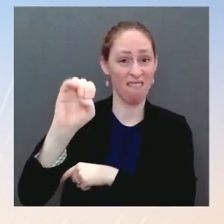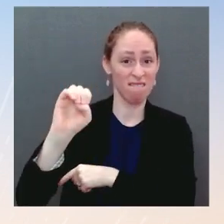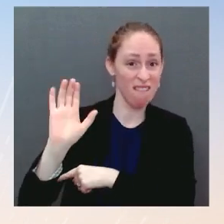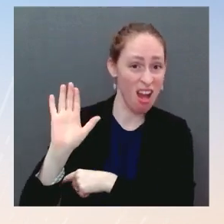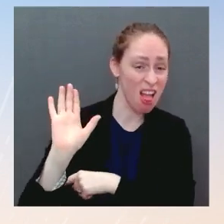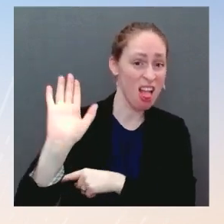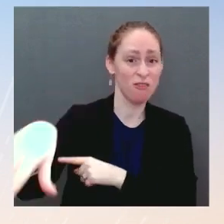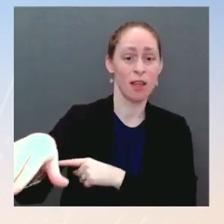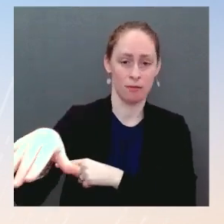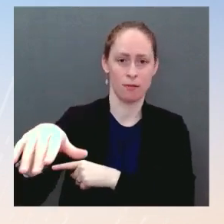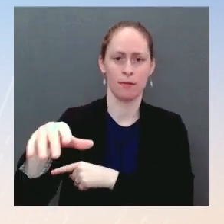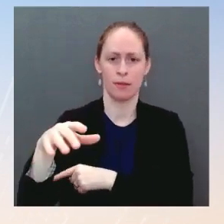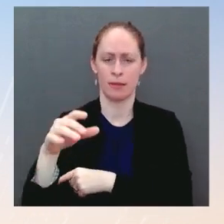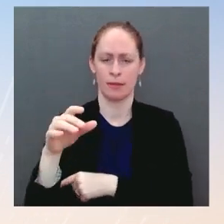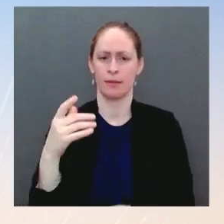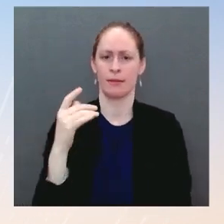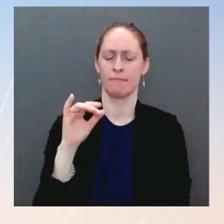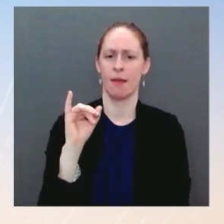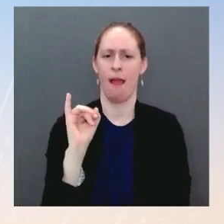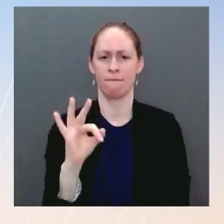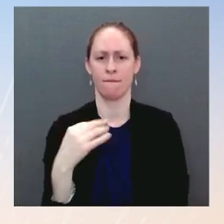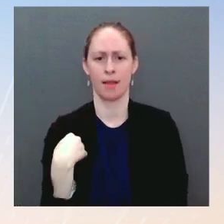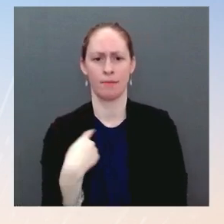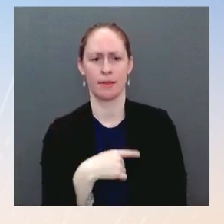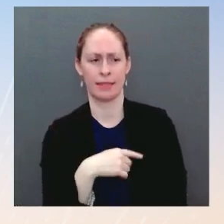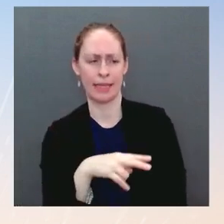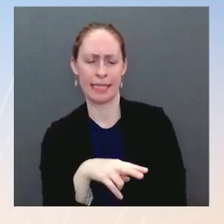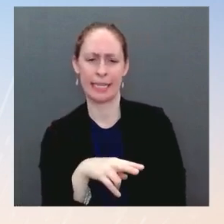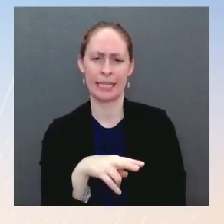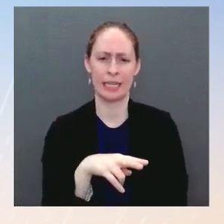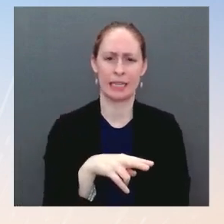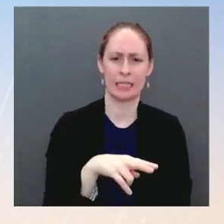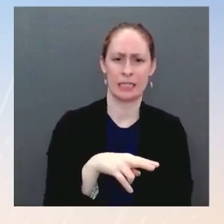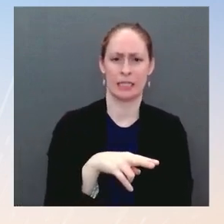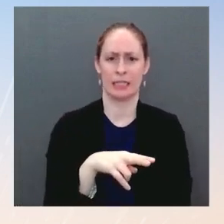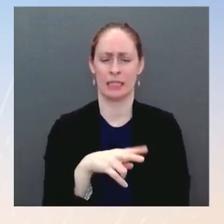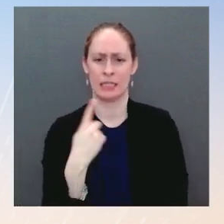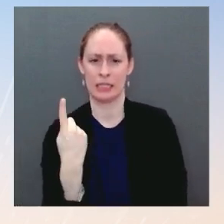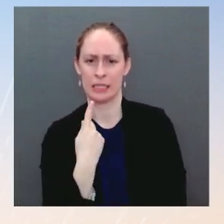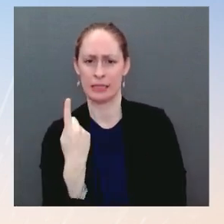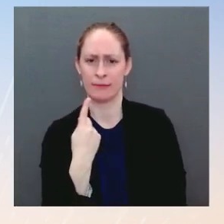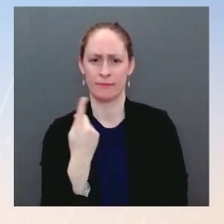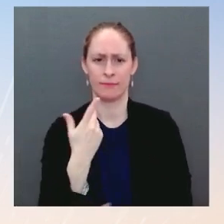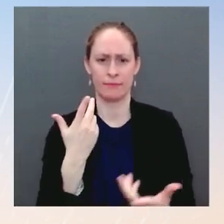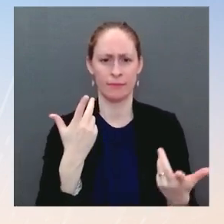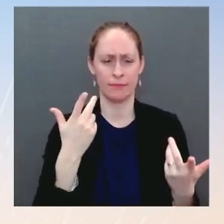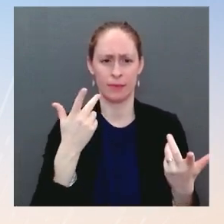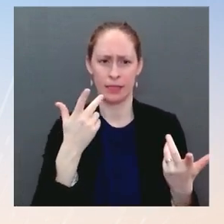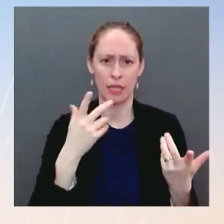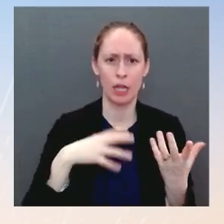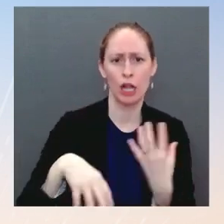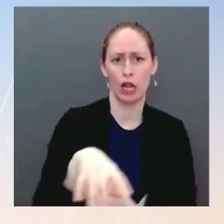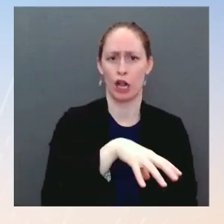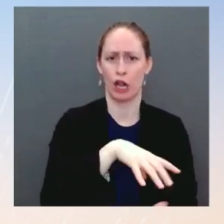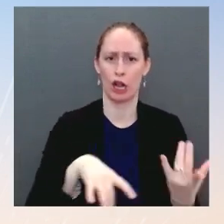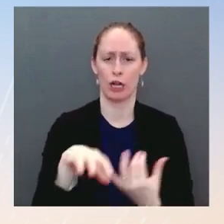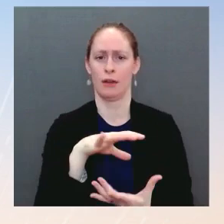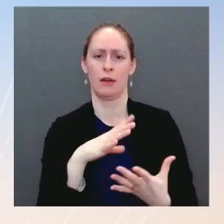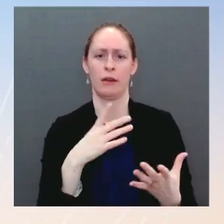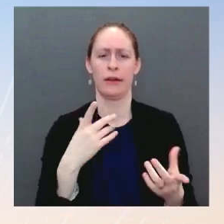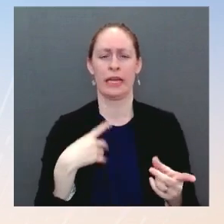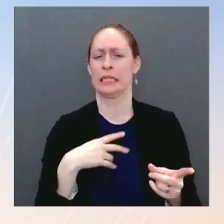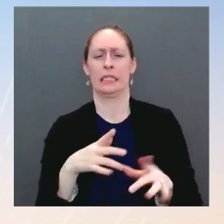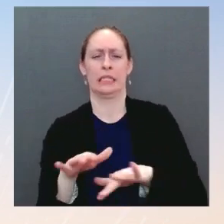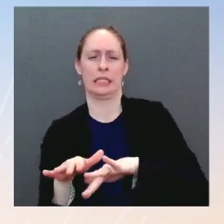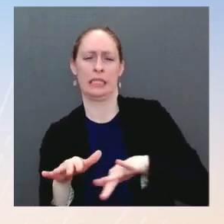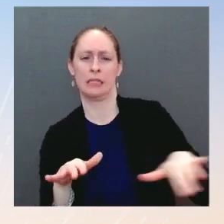President's focus is on nominating the right person. He said he's intense to do that in February, and then working closely with the chairman and ranking